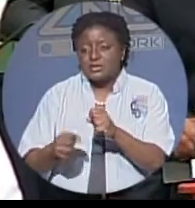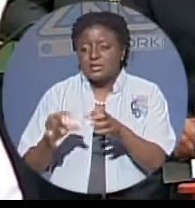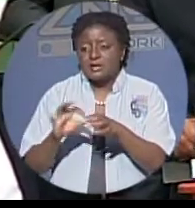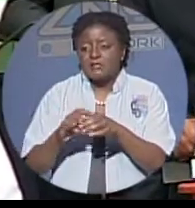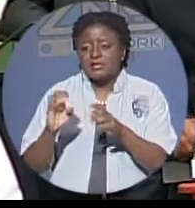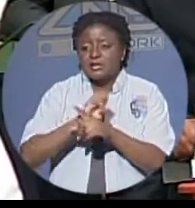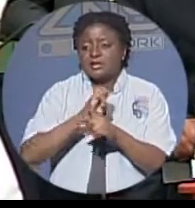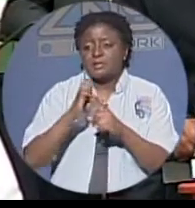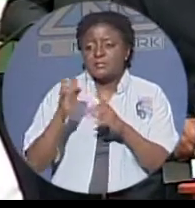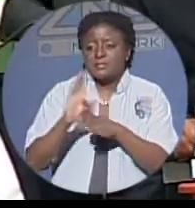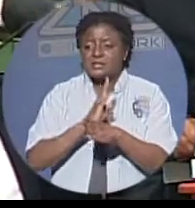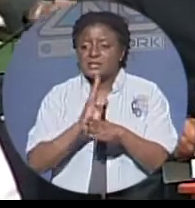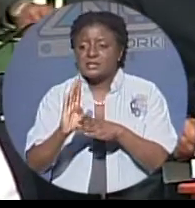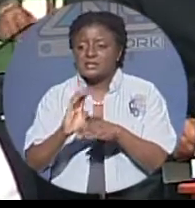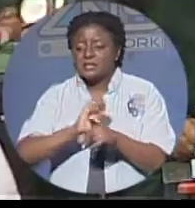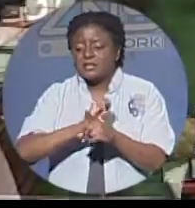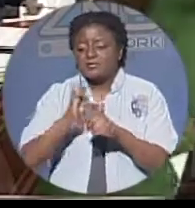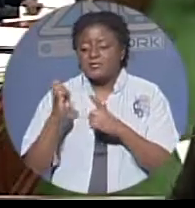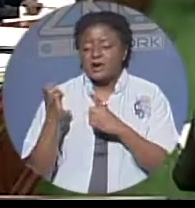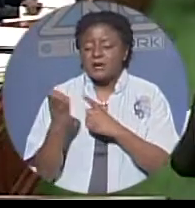for all the